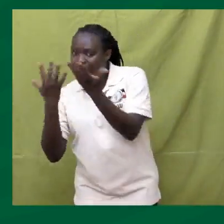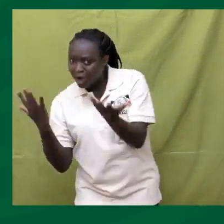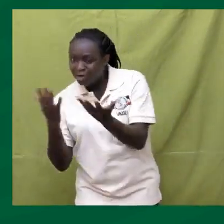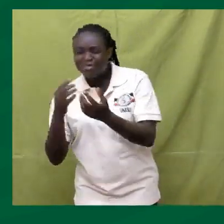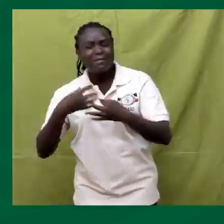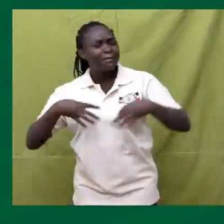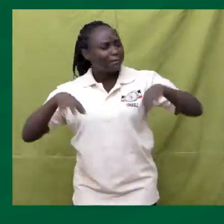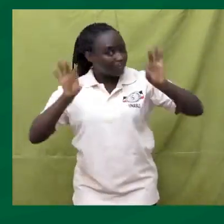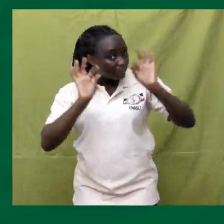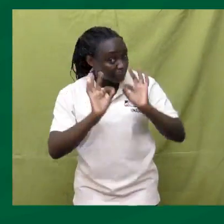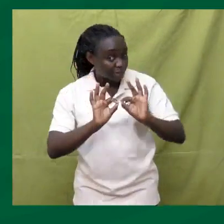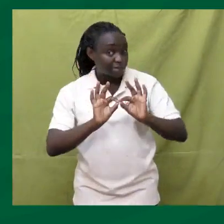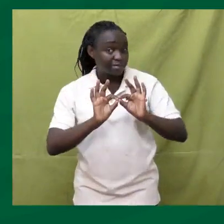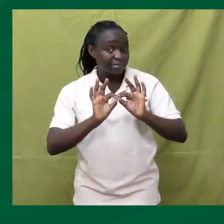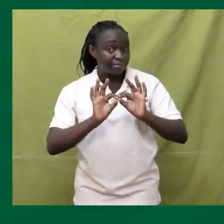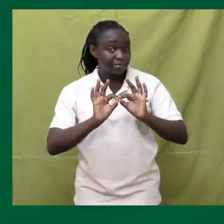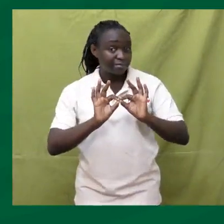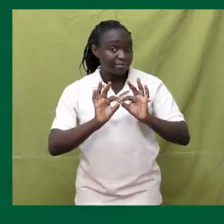set